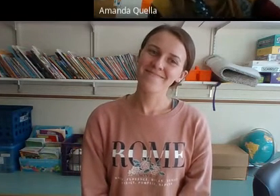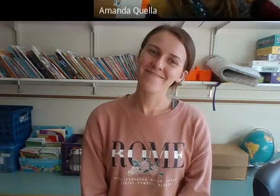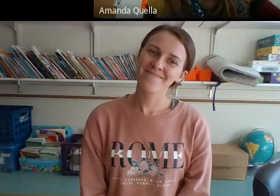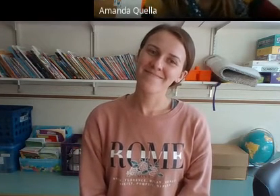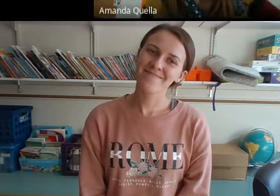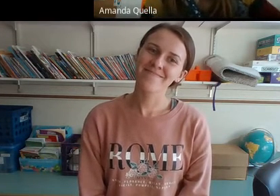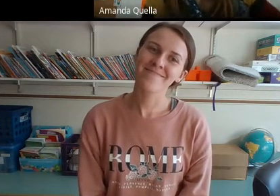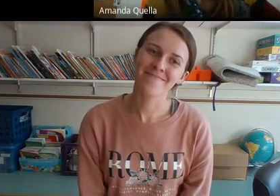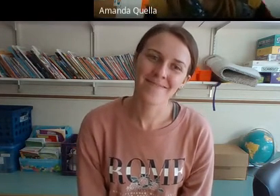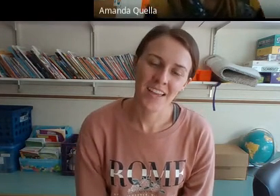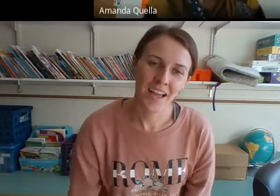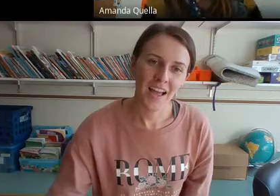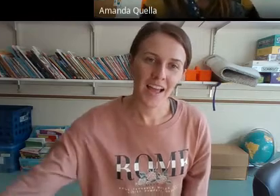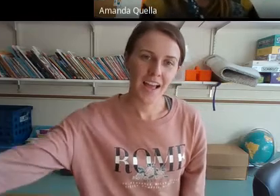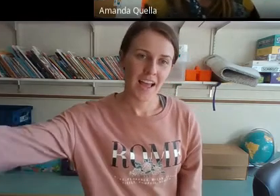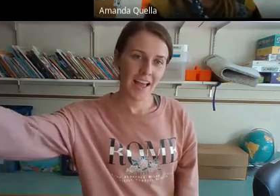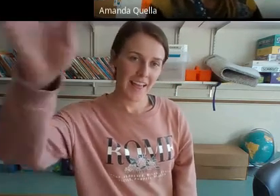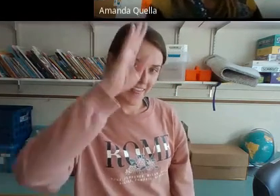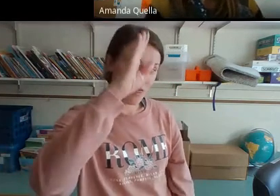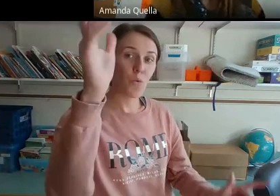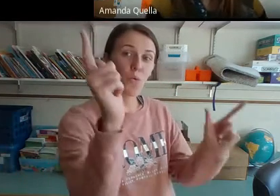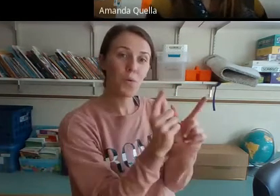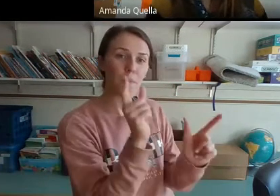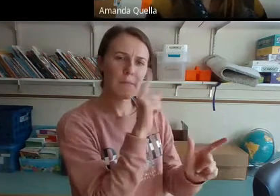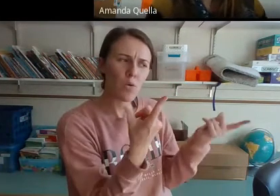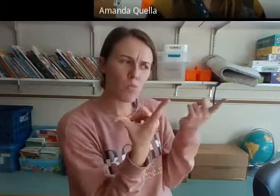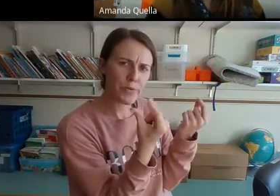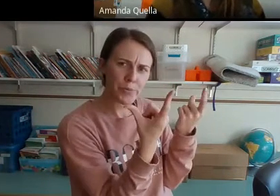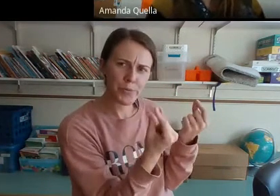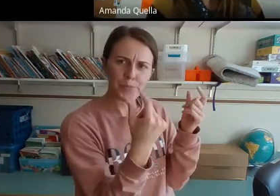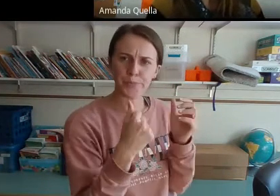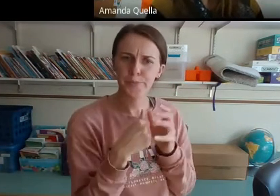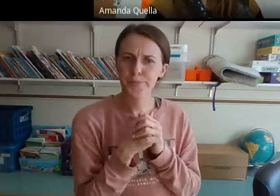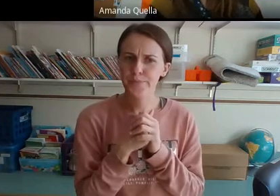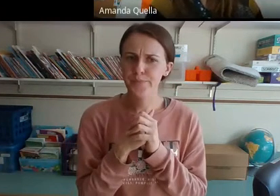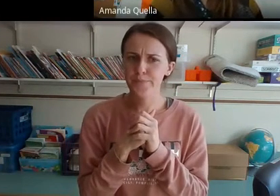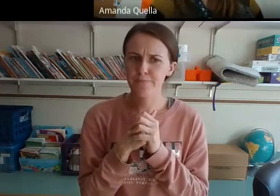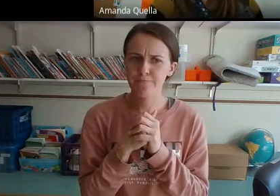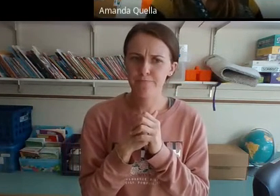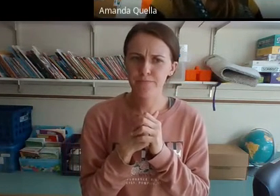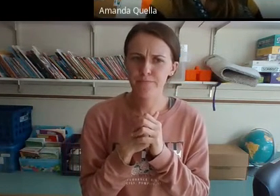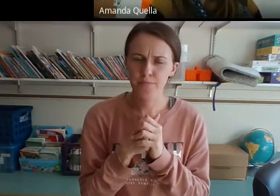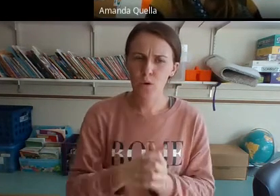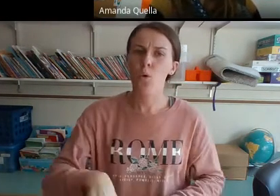Hey there, Little Mouse. What are you doing? You look so proud. Oh, I